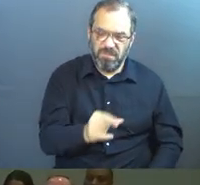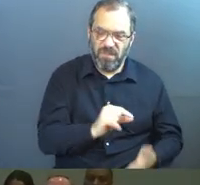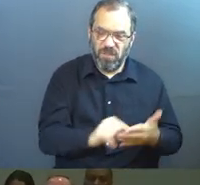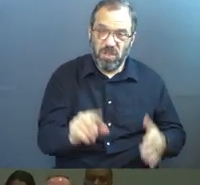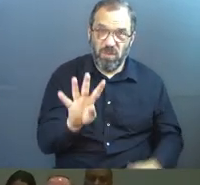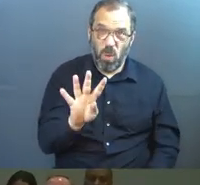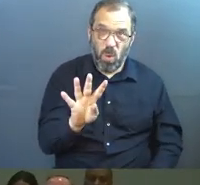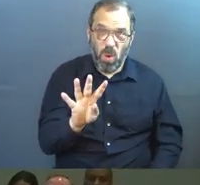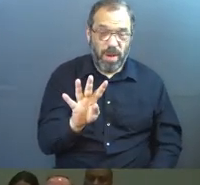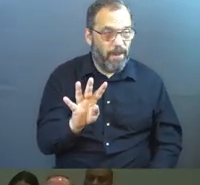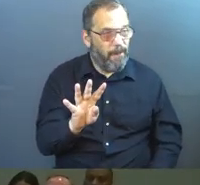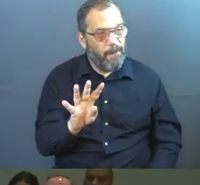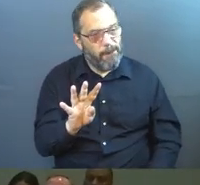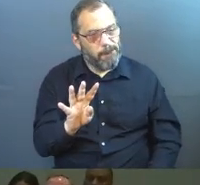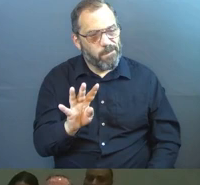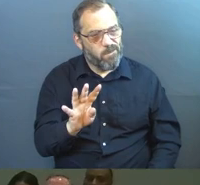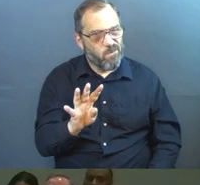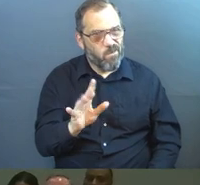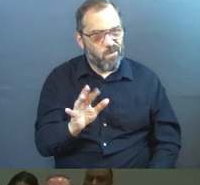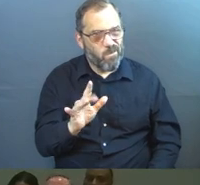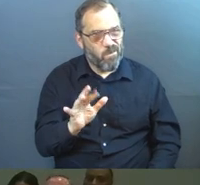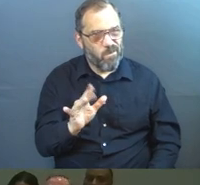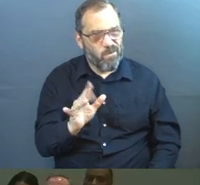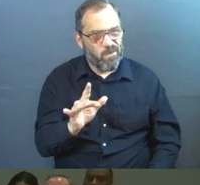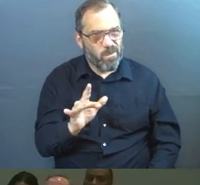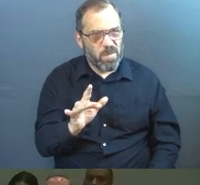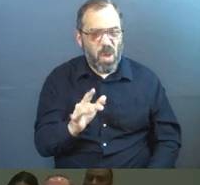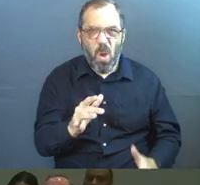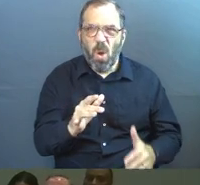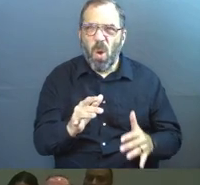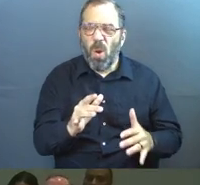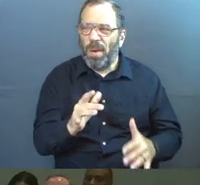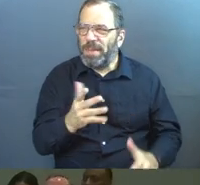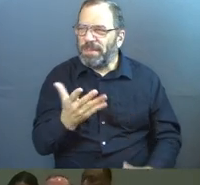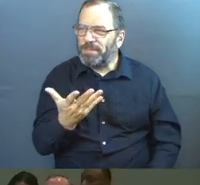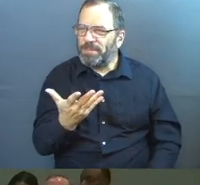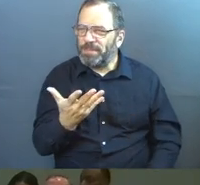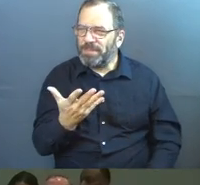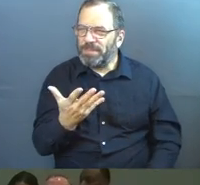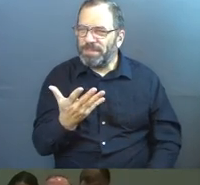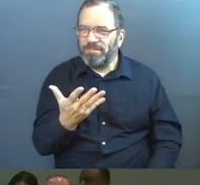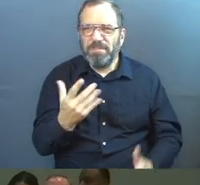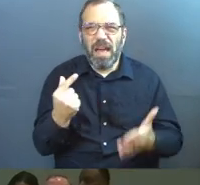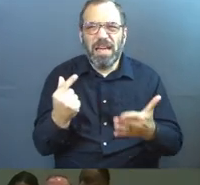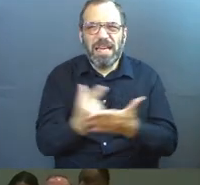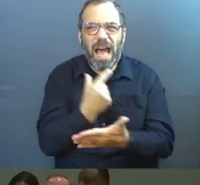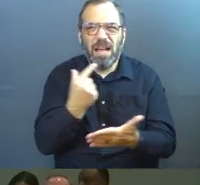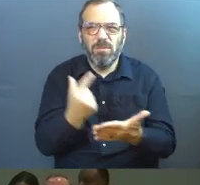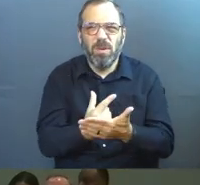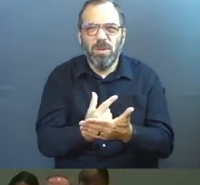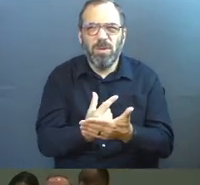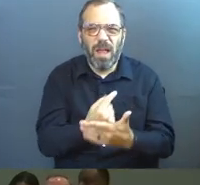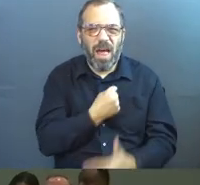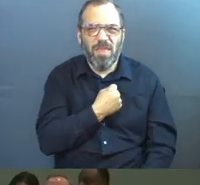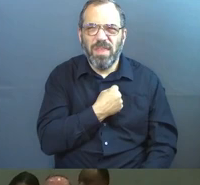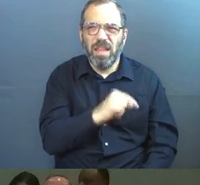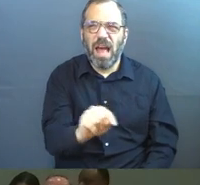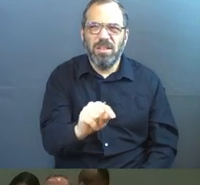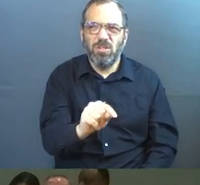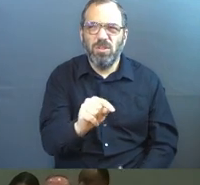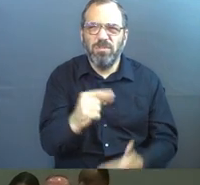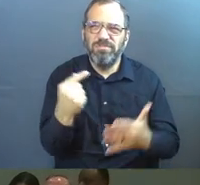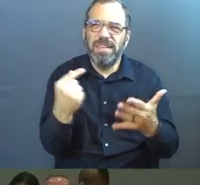is one of the most theologically and gospel important verses in all of scripture.